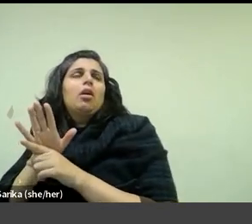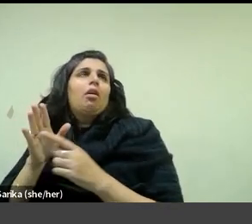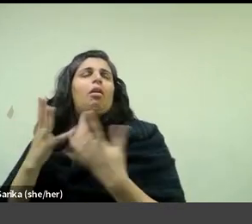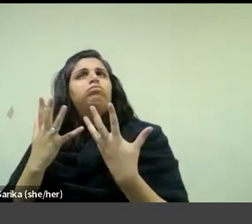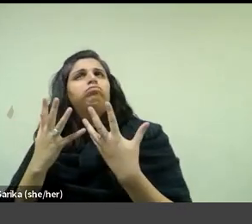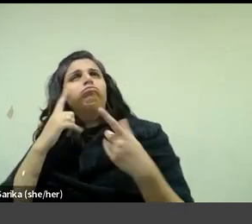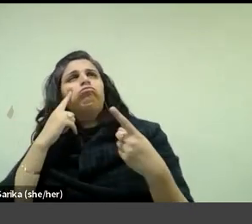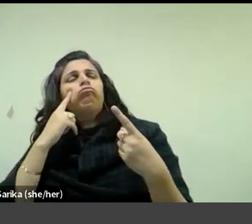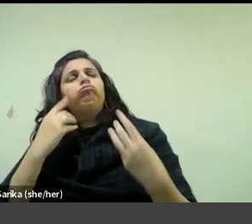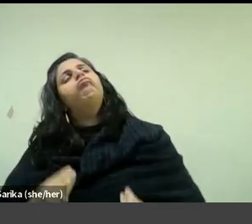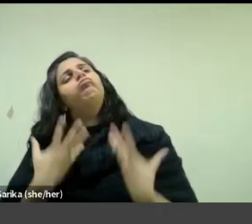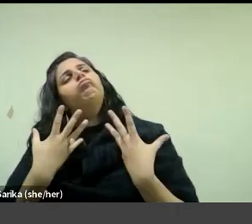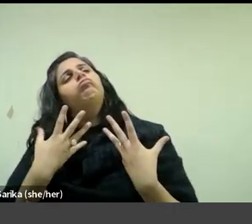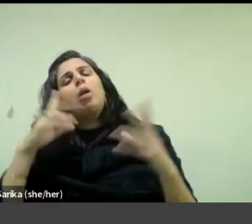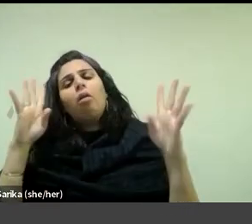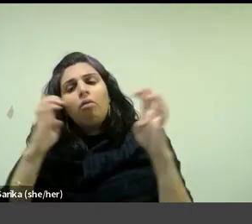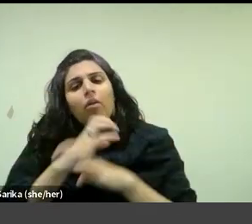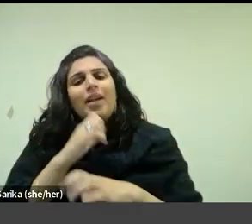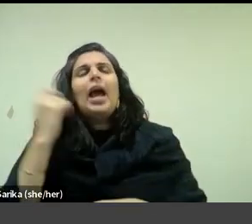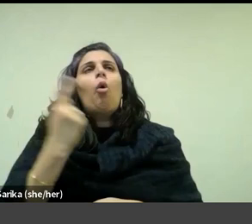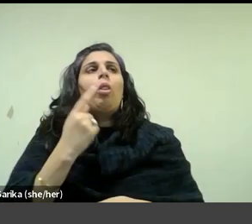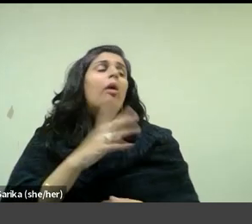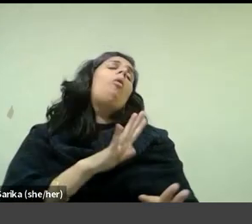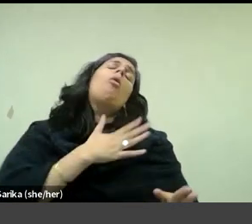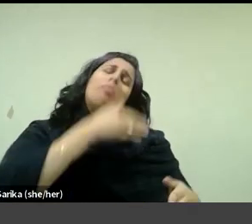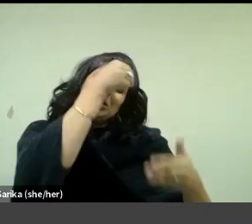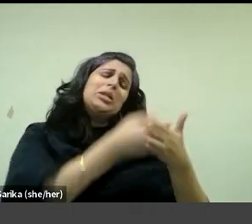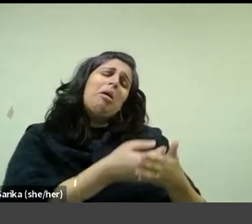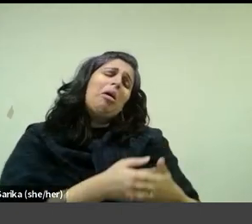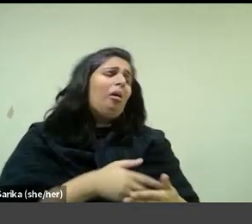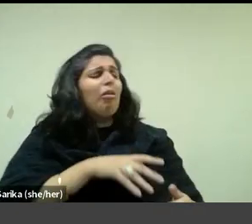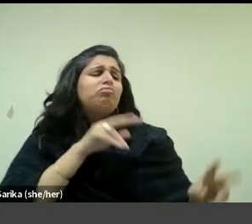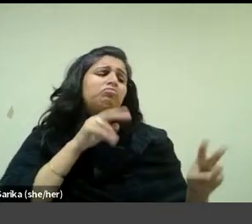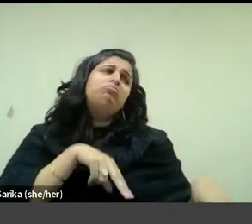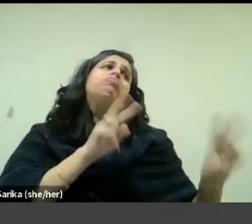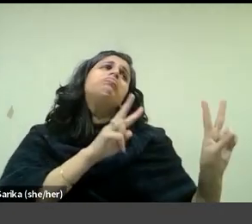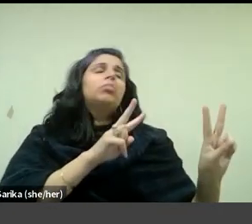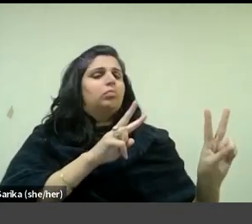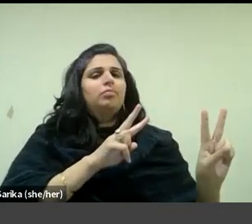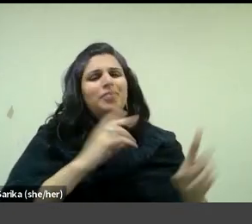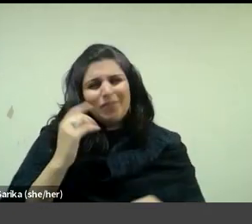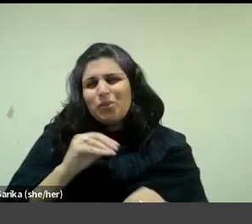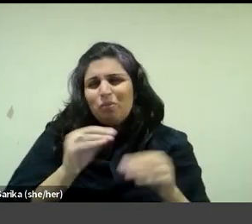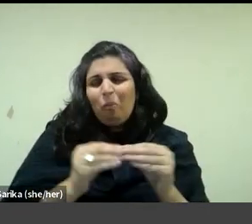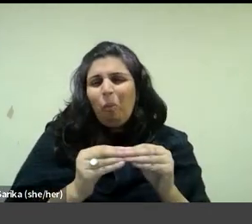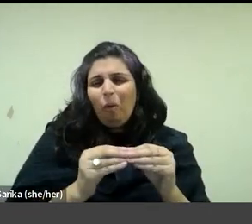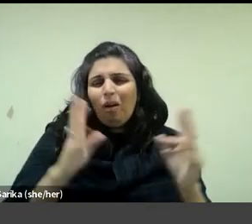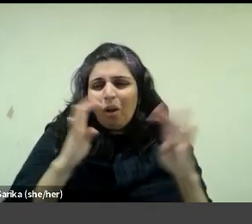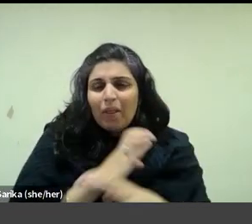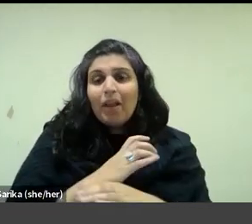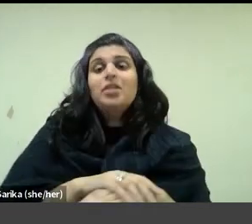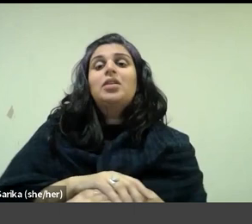conceptualised simply by maternal pride. Vuillard's journals and correspondence between mother and son